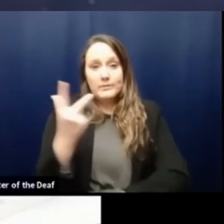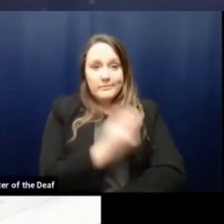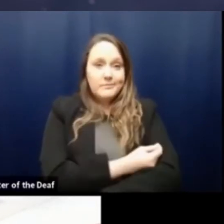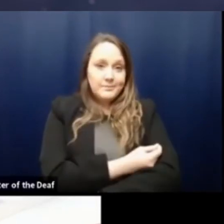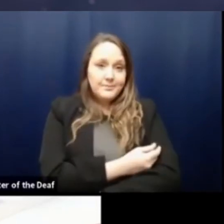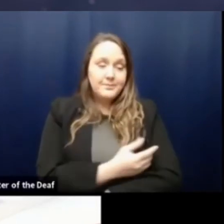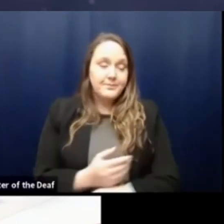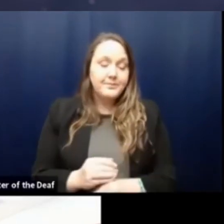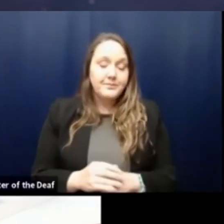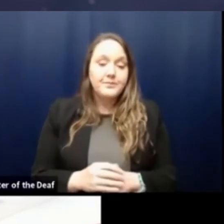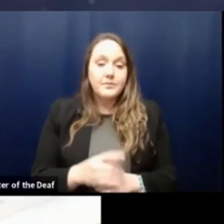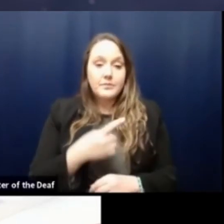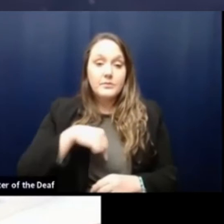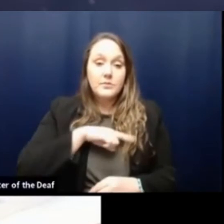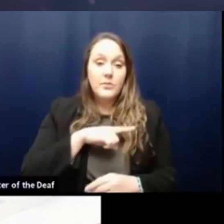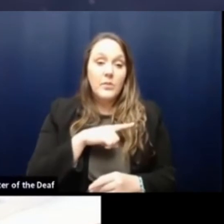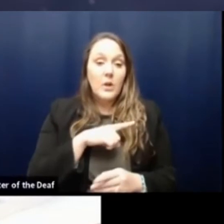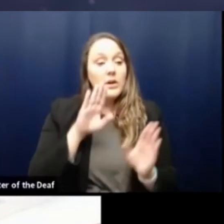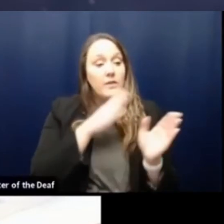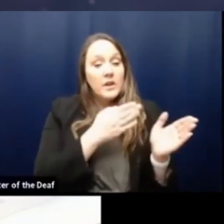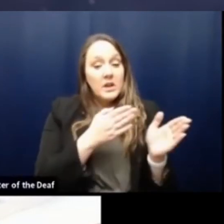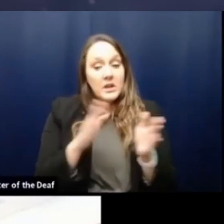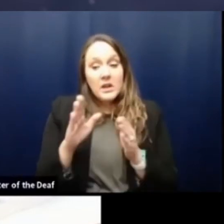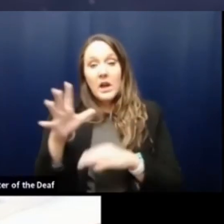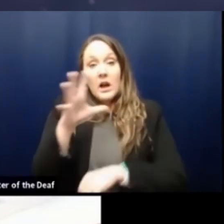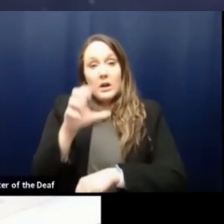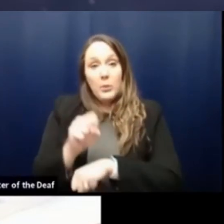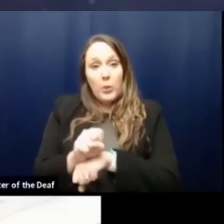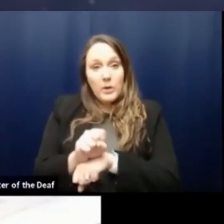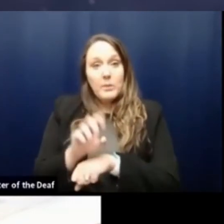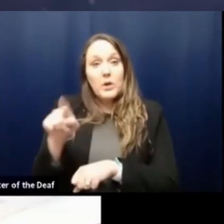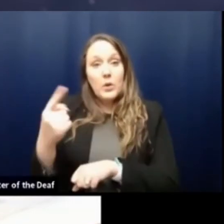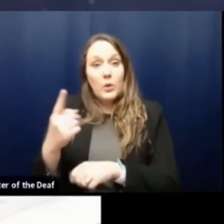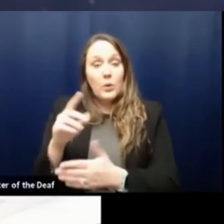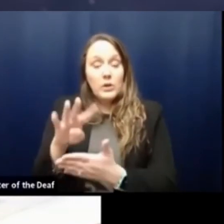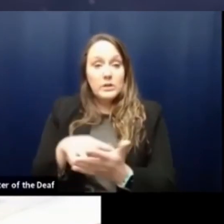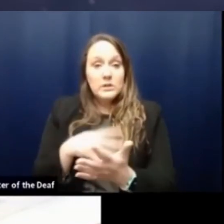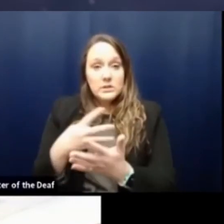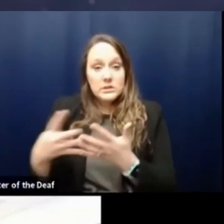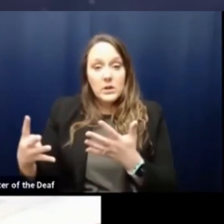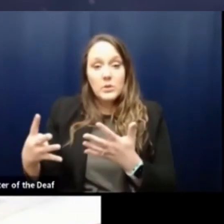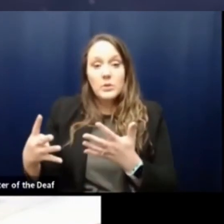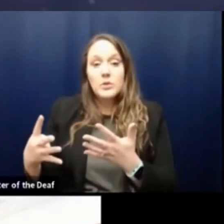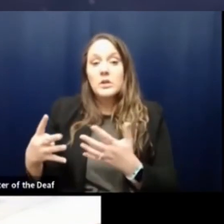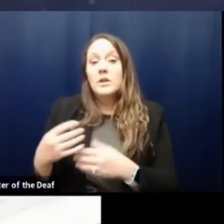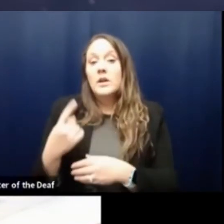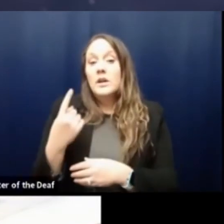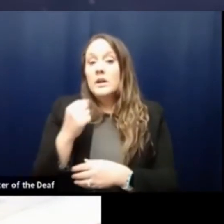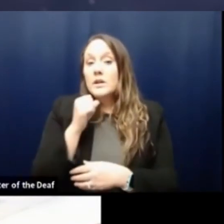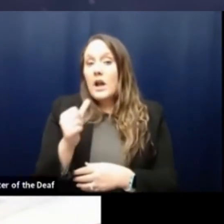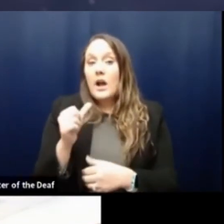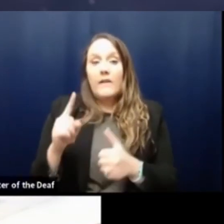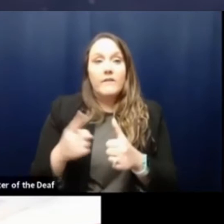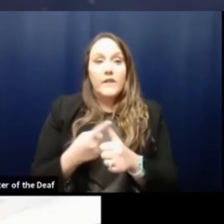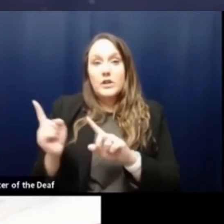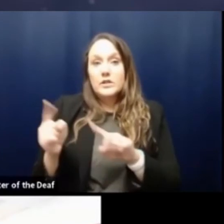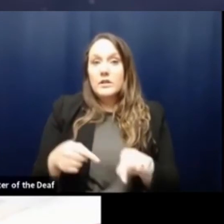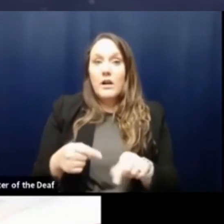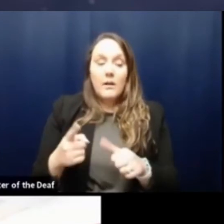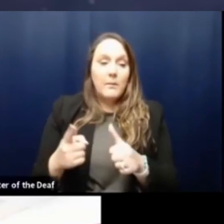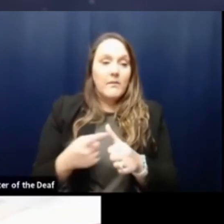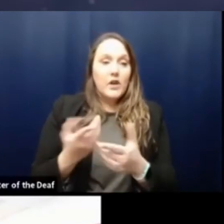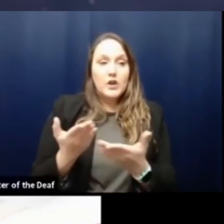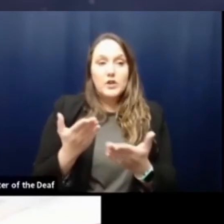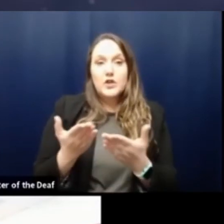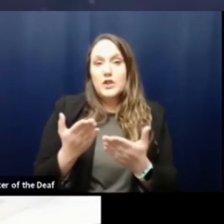Um, and you know, we've shifted to an appointment only schedule. Um, not, you know, the one come first come first serve event that we